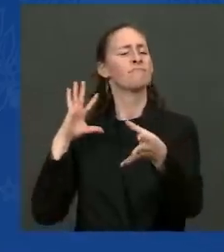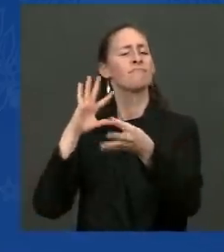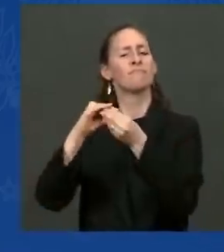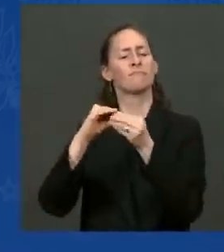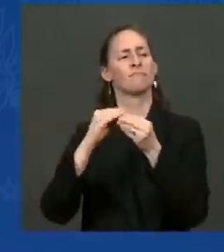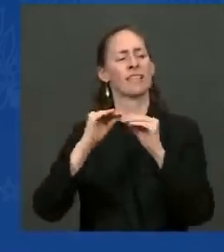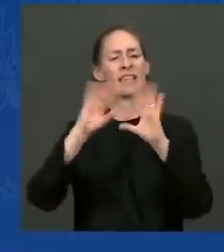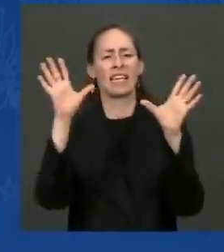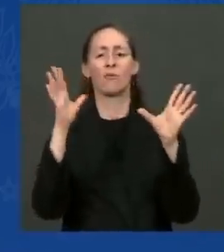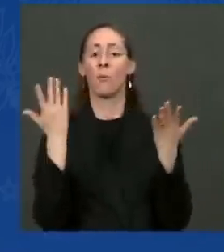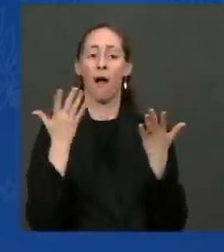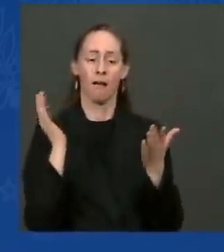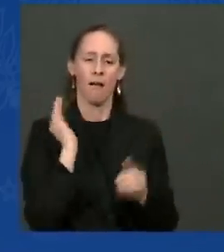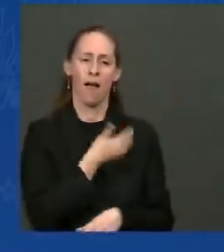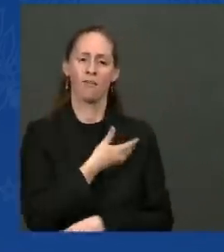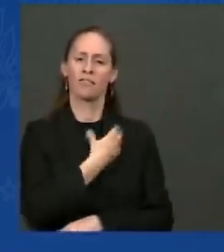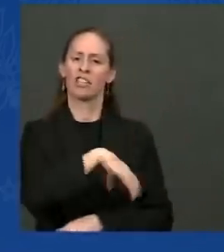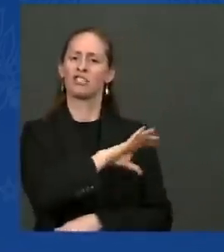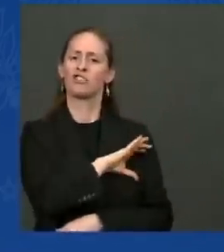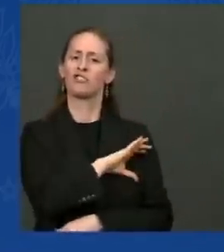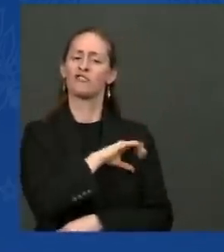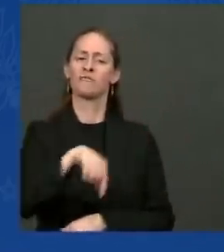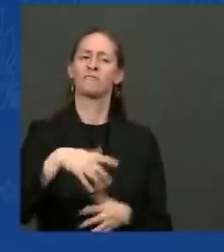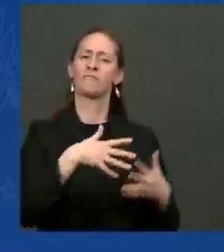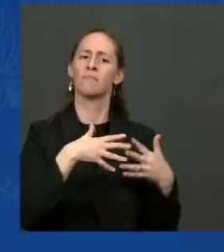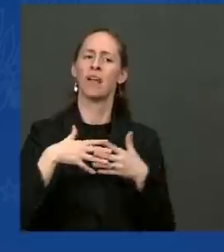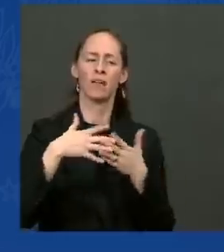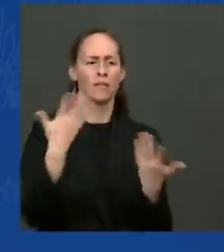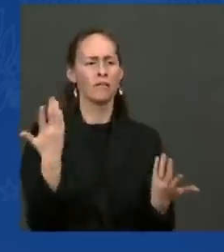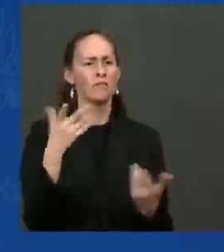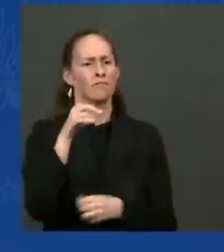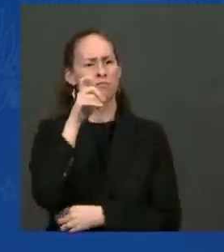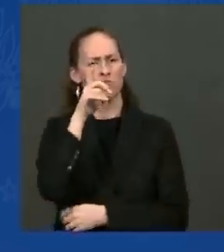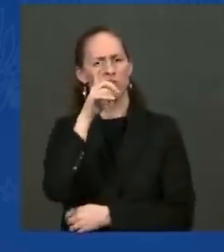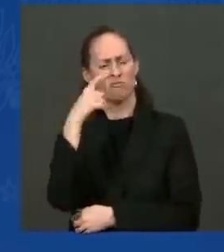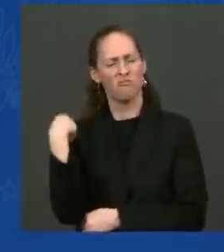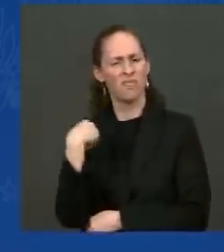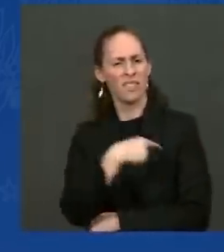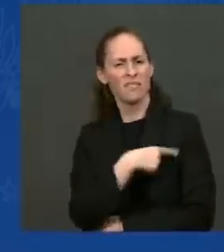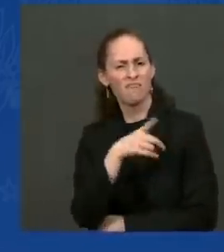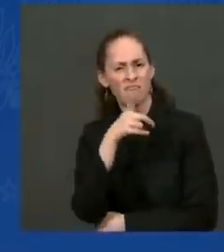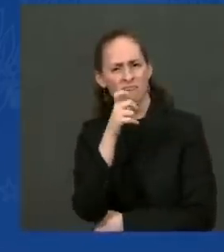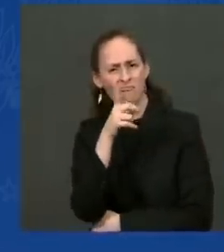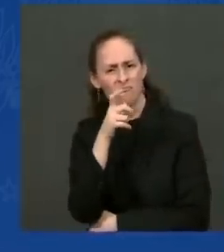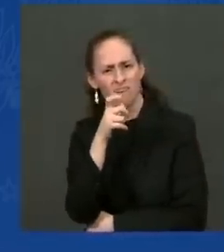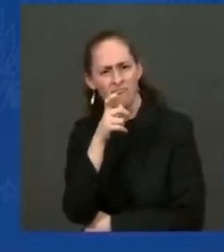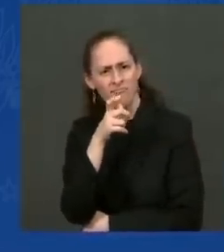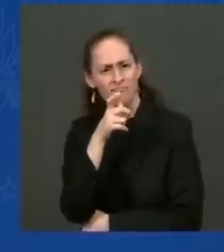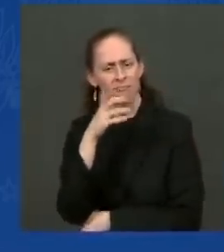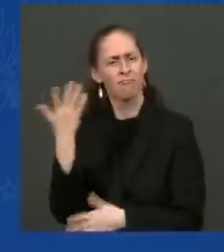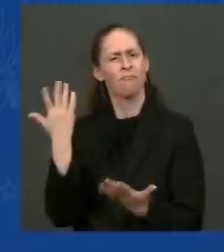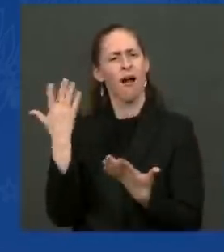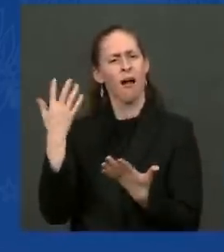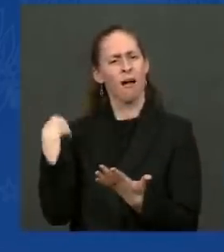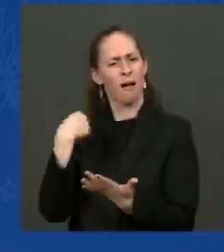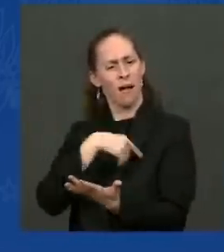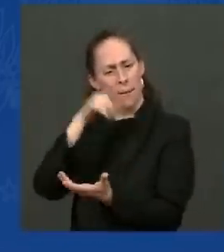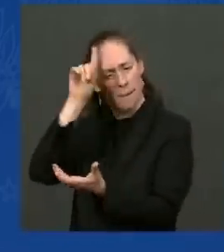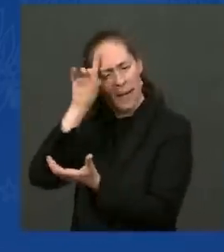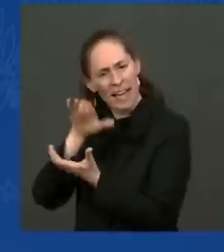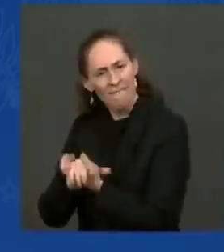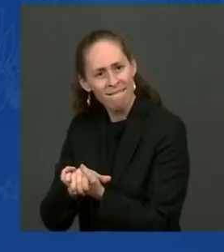It demonstrates exactly who we are. We are believers through and through.